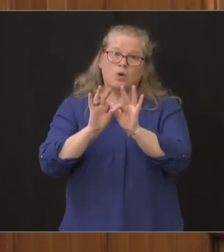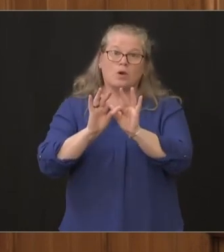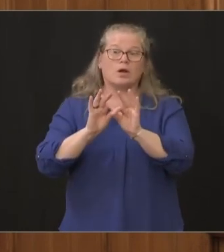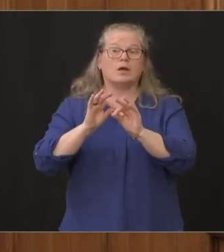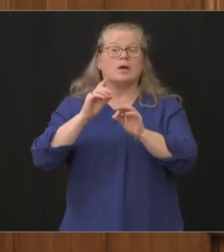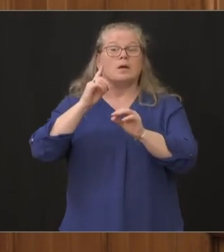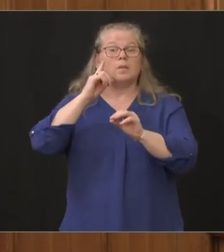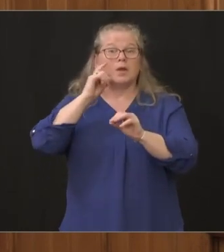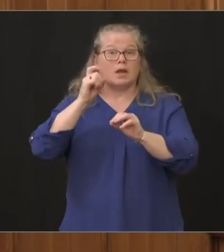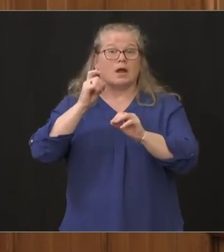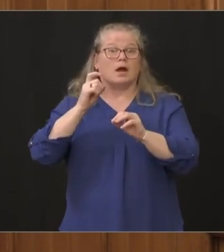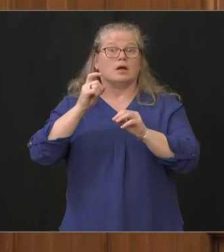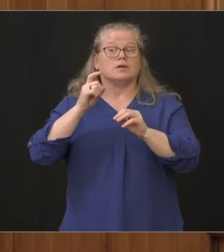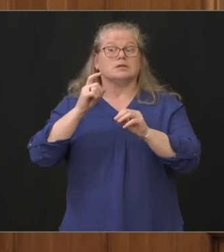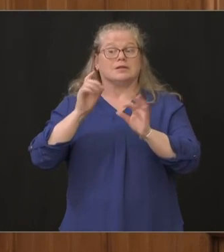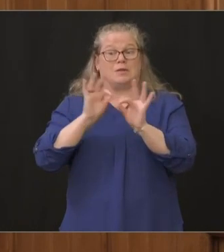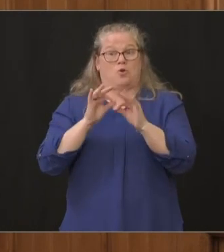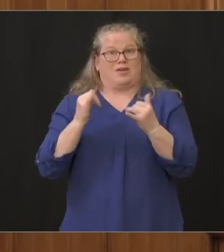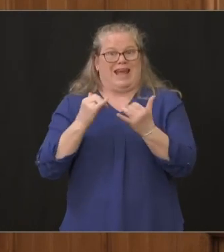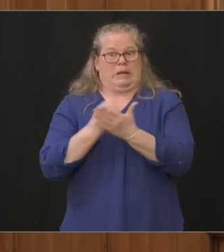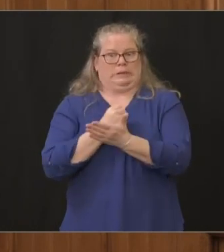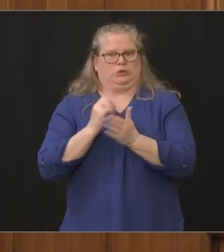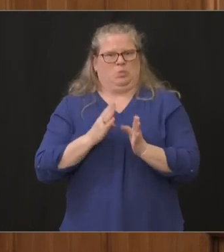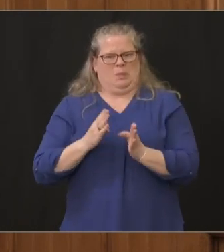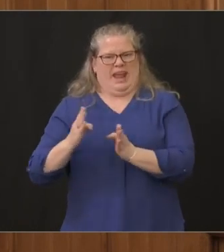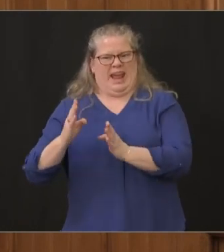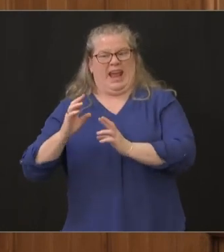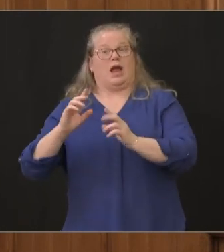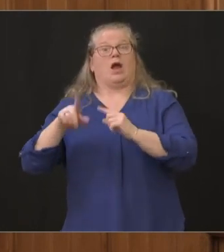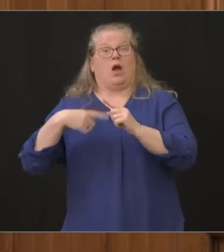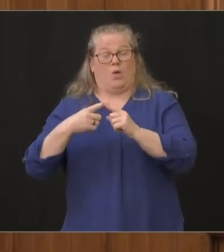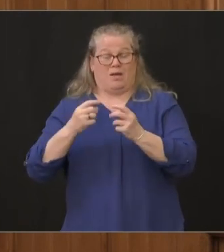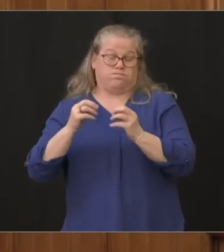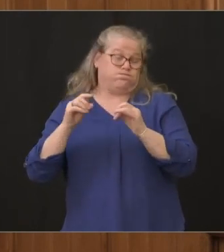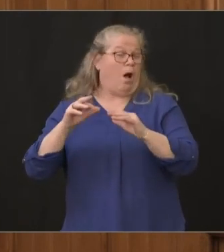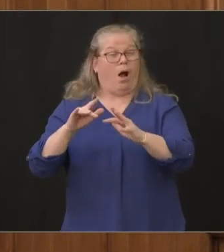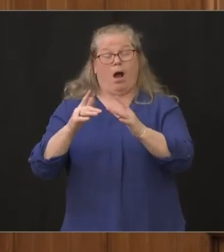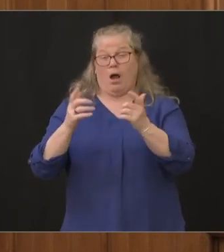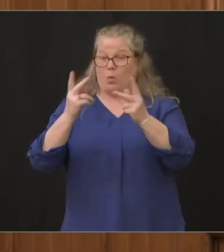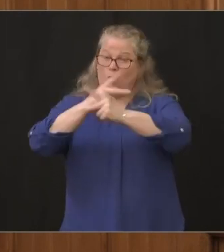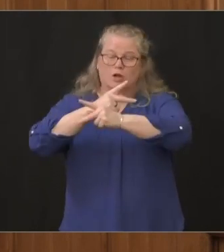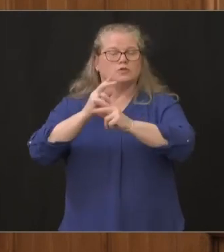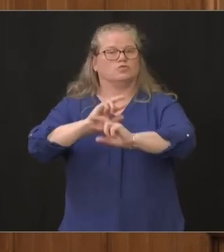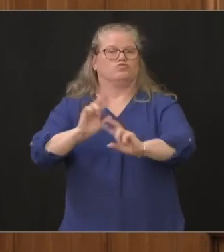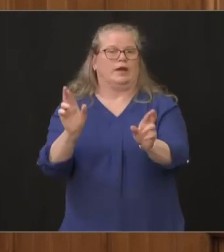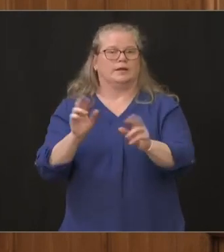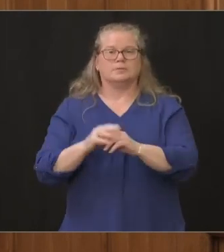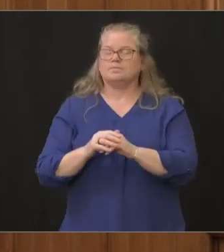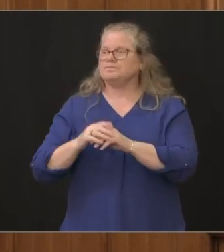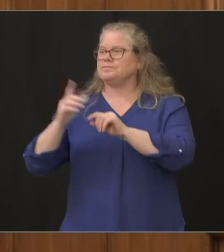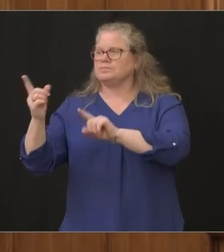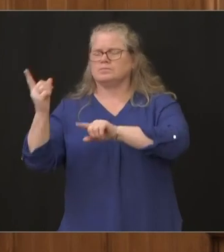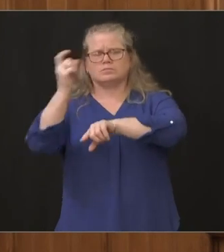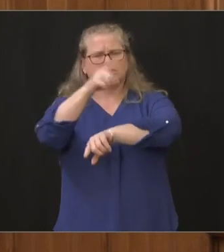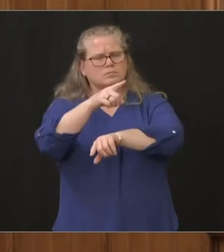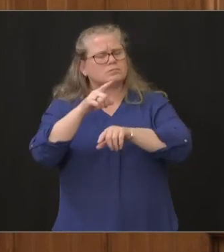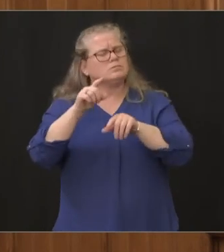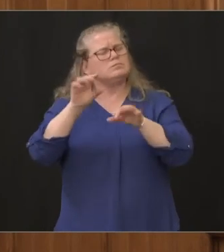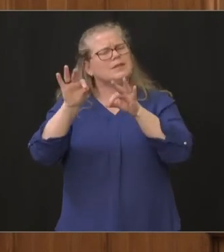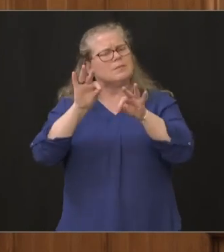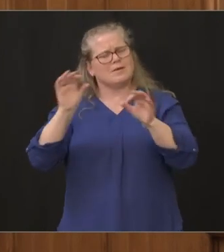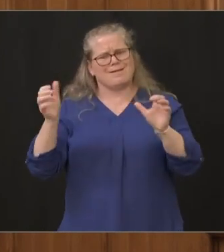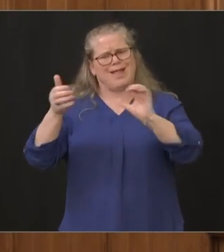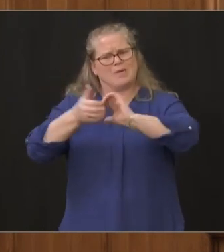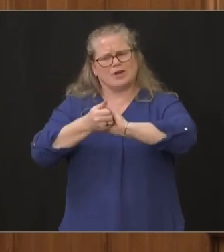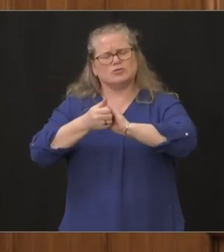has been now to do that preparation can you tell us a little bit more about this collaboration uh that you keep talking about do you essentially have a a